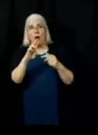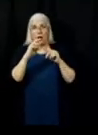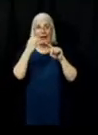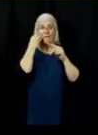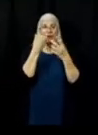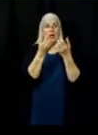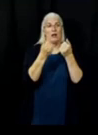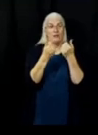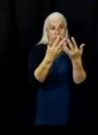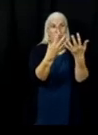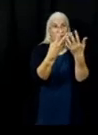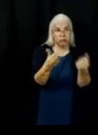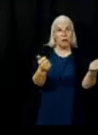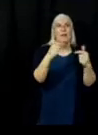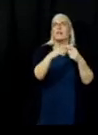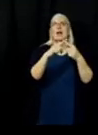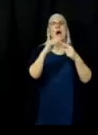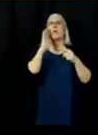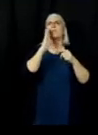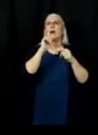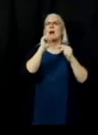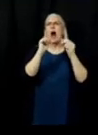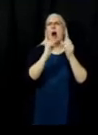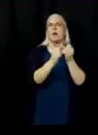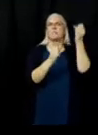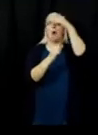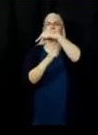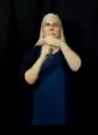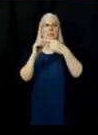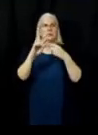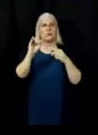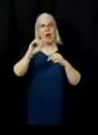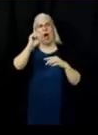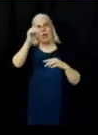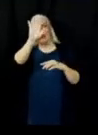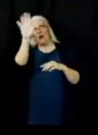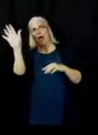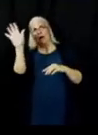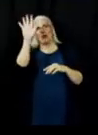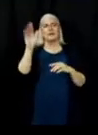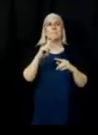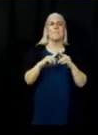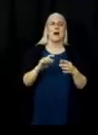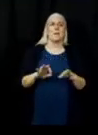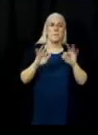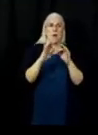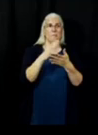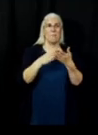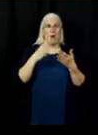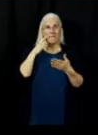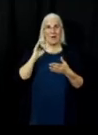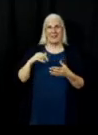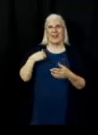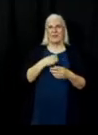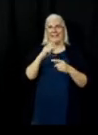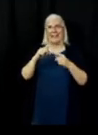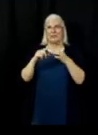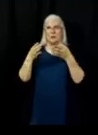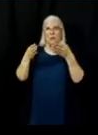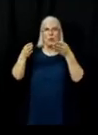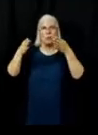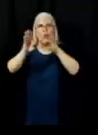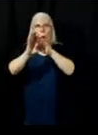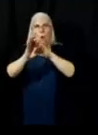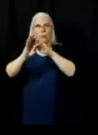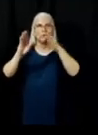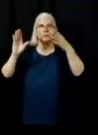throw embers and spot fires across the line. So that's an important piece for these to become enclosed with low-intensity fire that